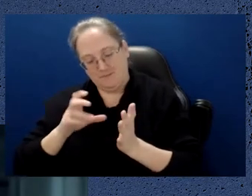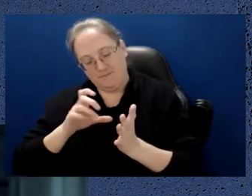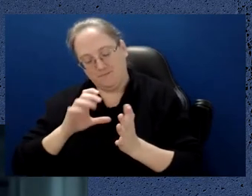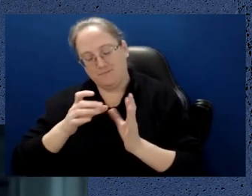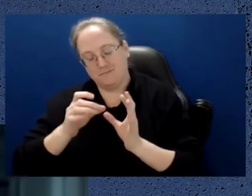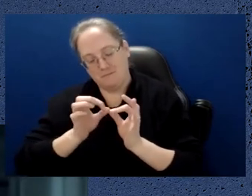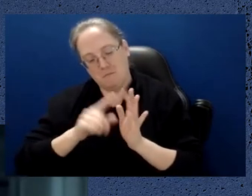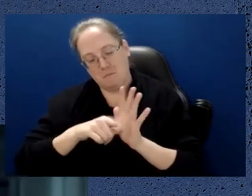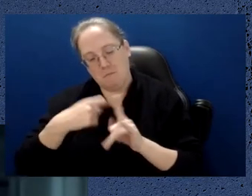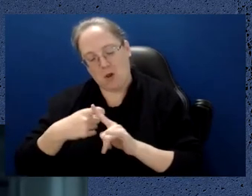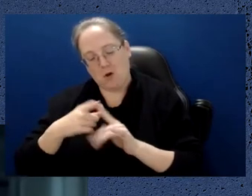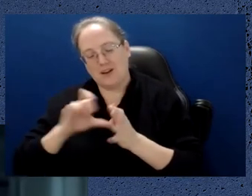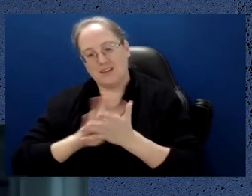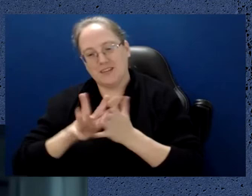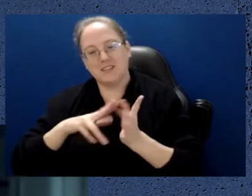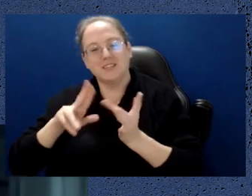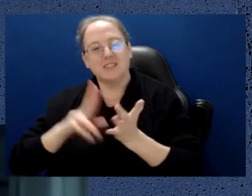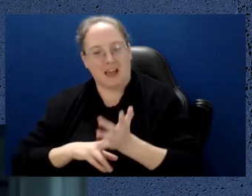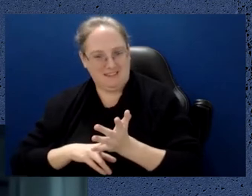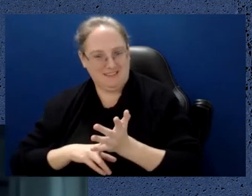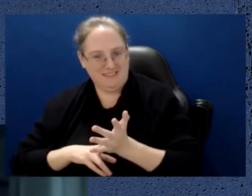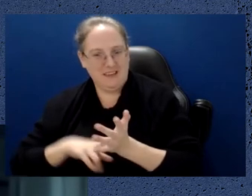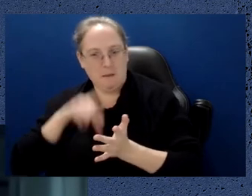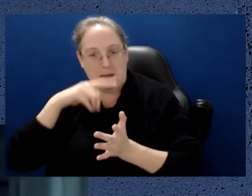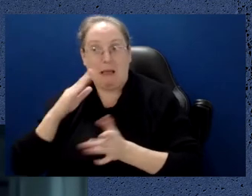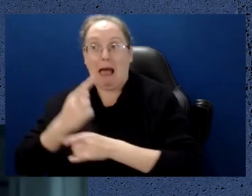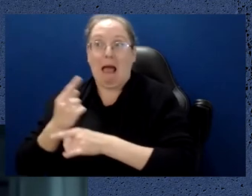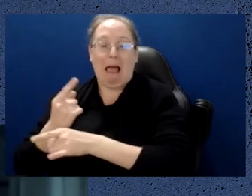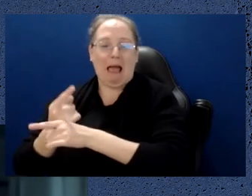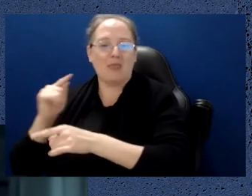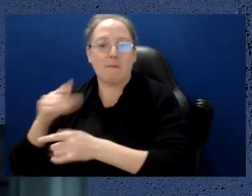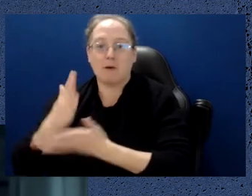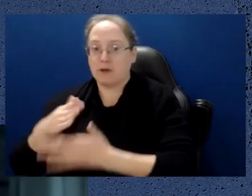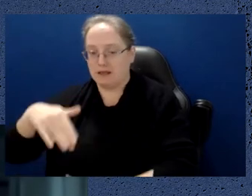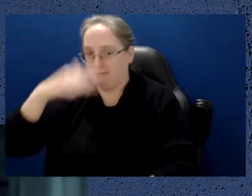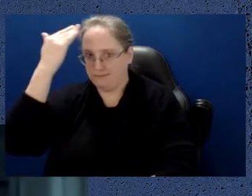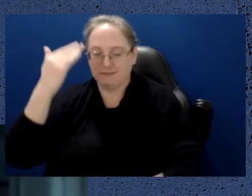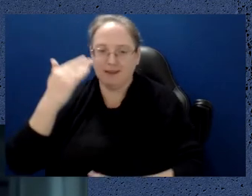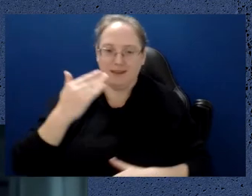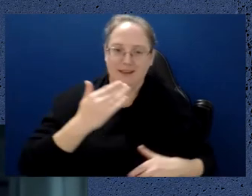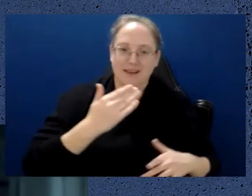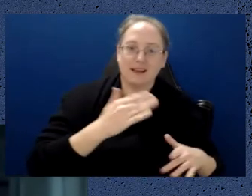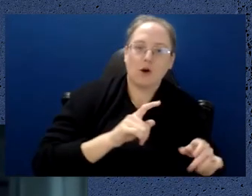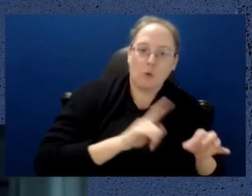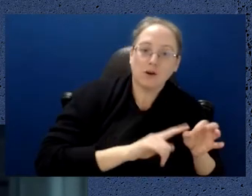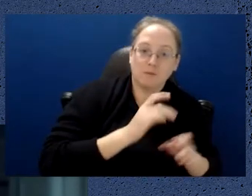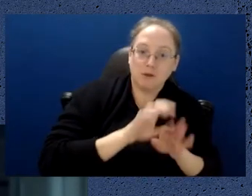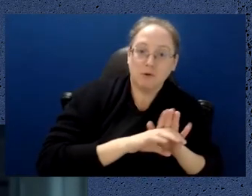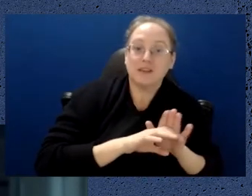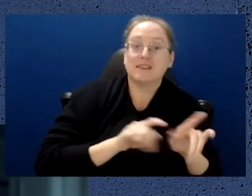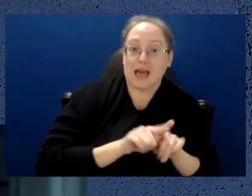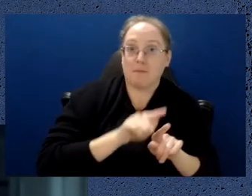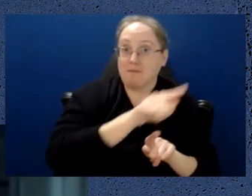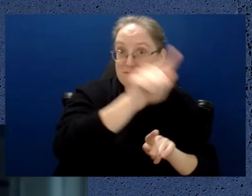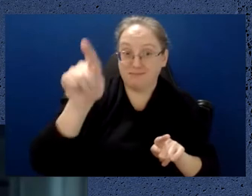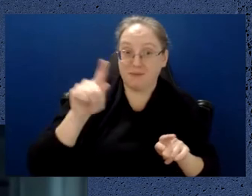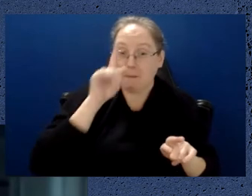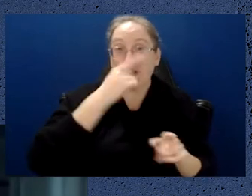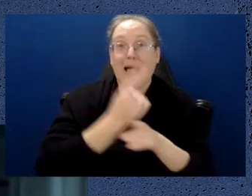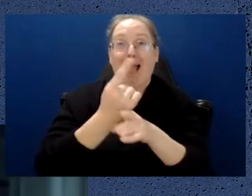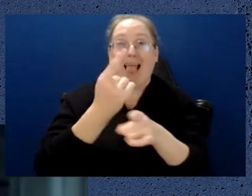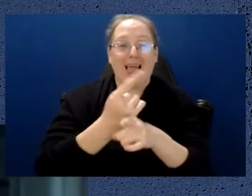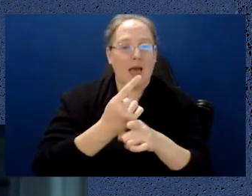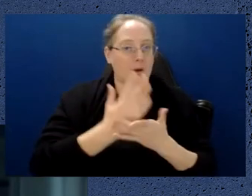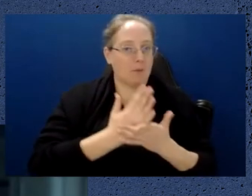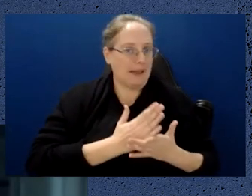look at our skill base and say we have a lead there. Thanks. Thanks very much for that. Maybe one for Eleanor as